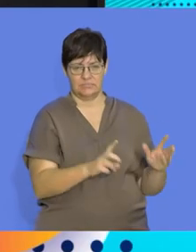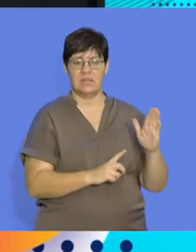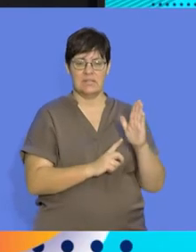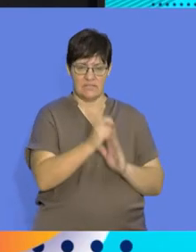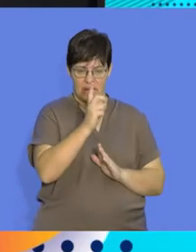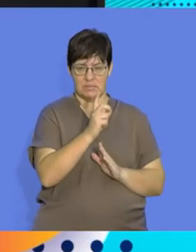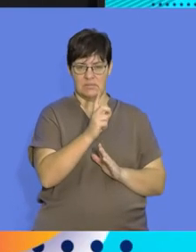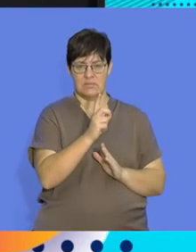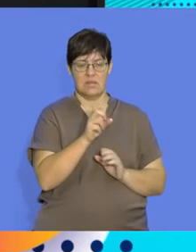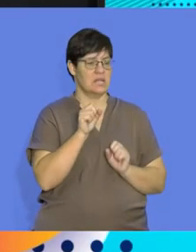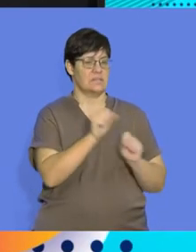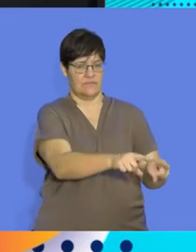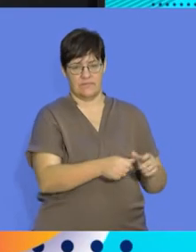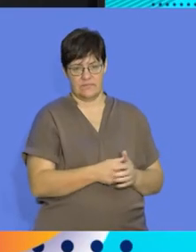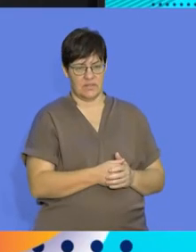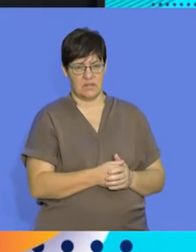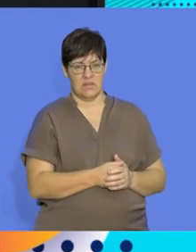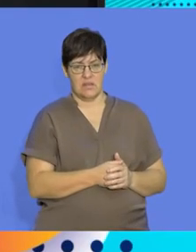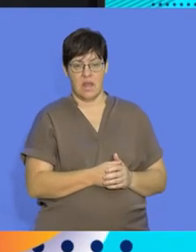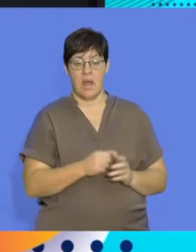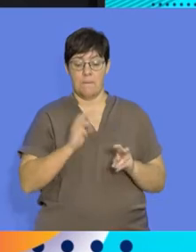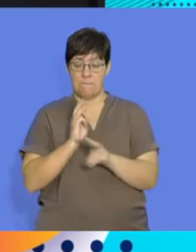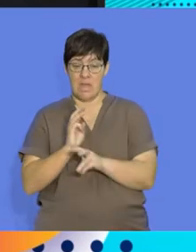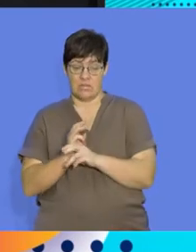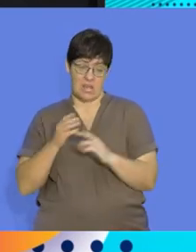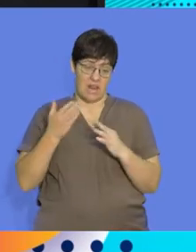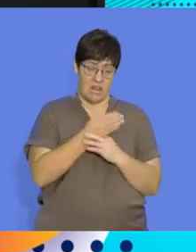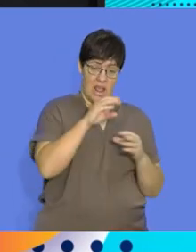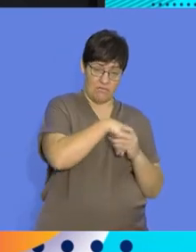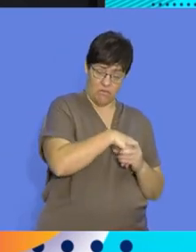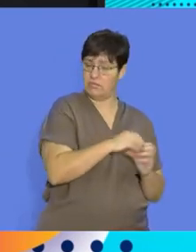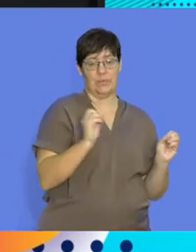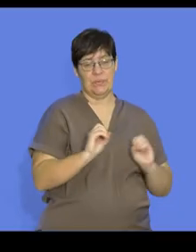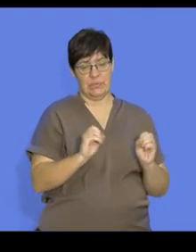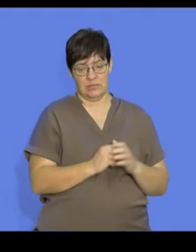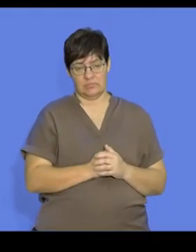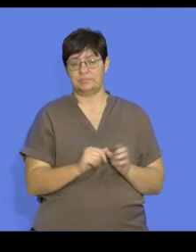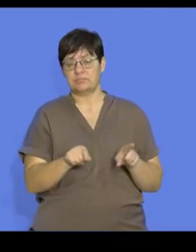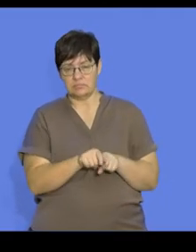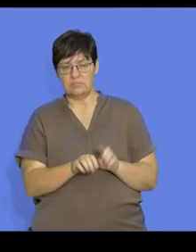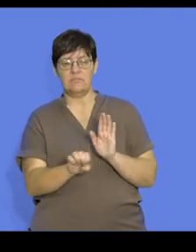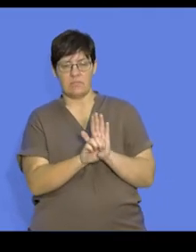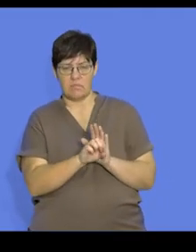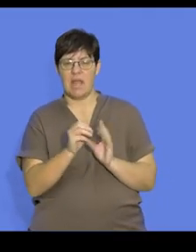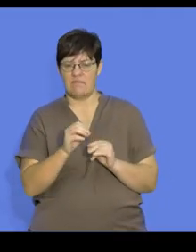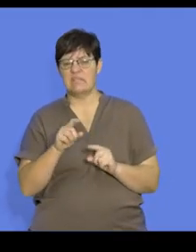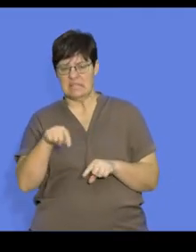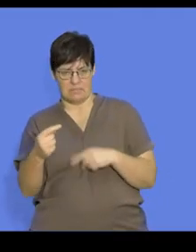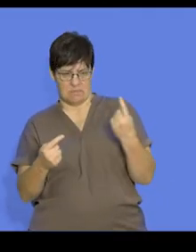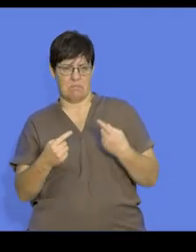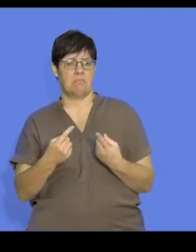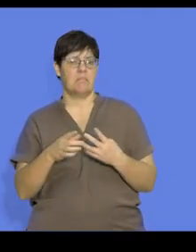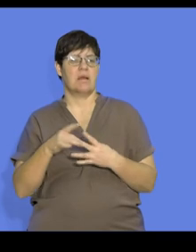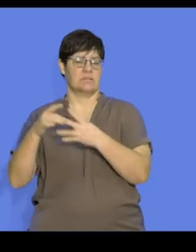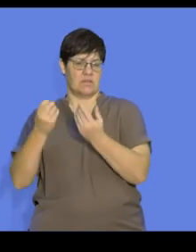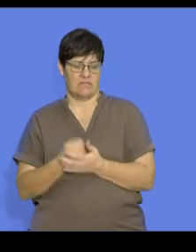develop autonomously with no specific intervention from their parents. However, we also see examples of exceptions to this.